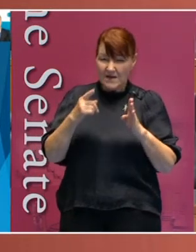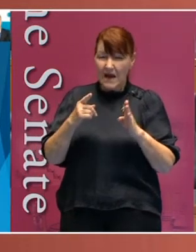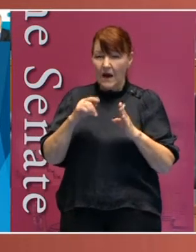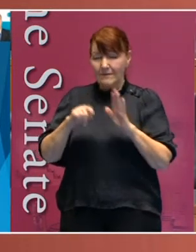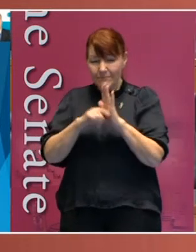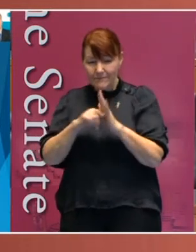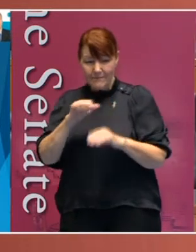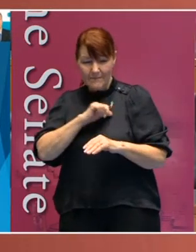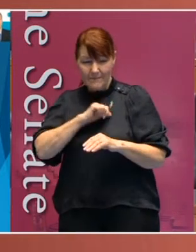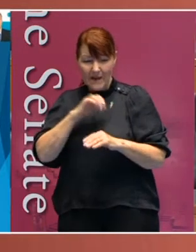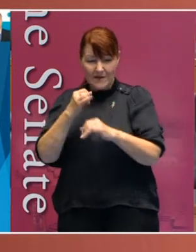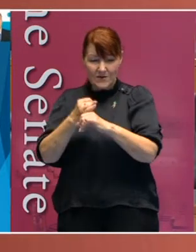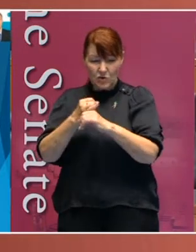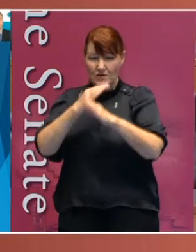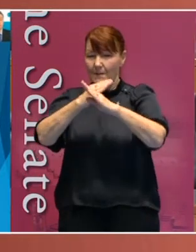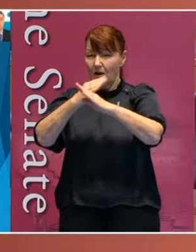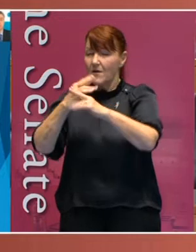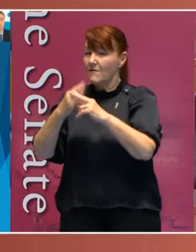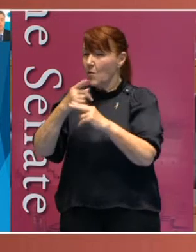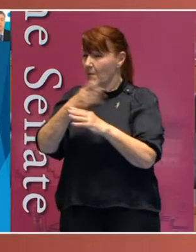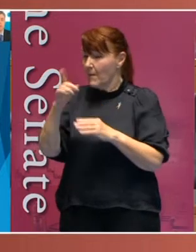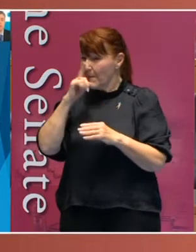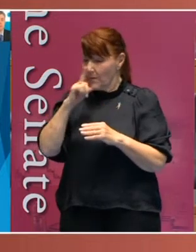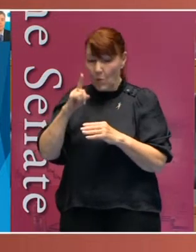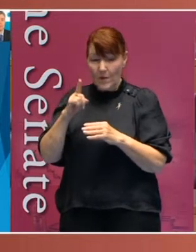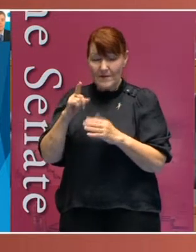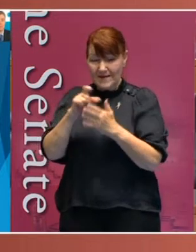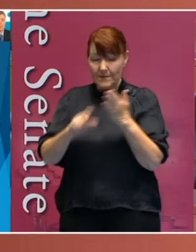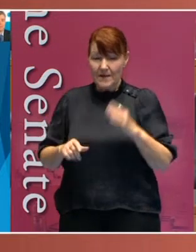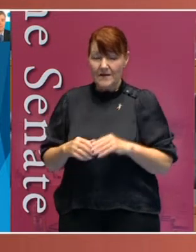placed a barrier in a disabled person's path.